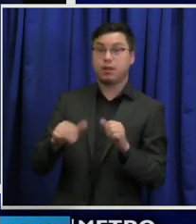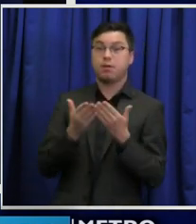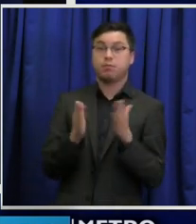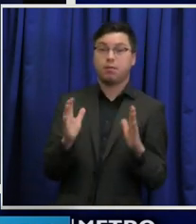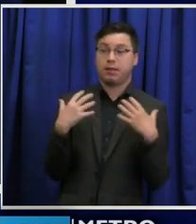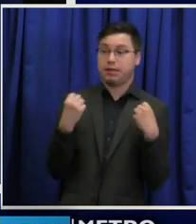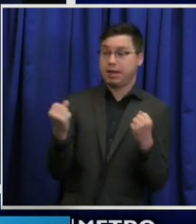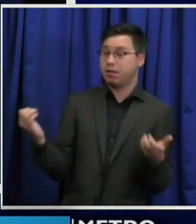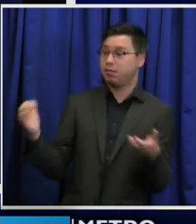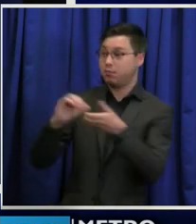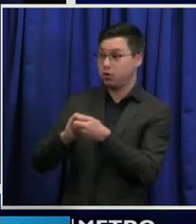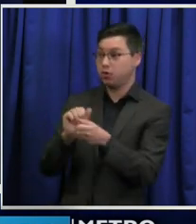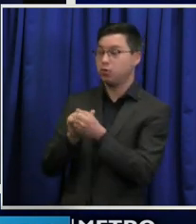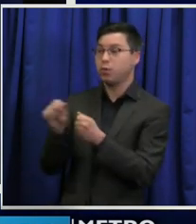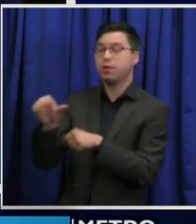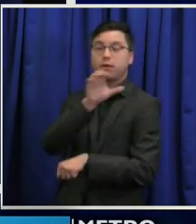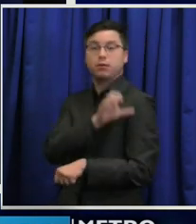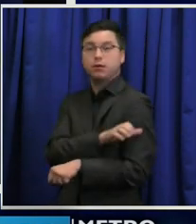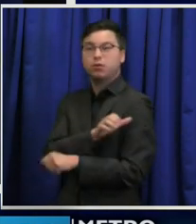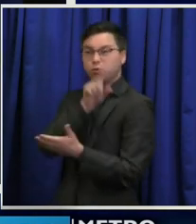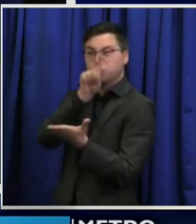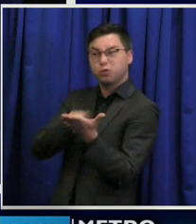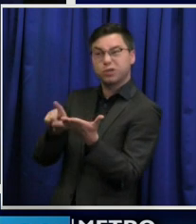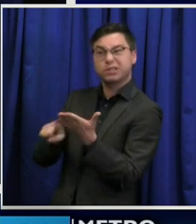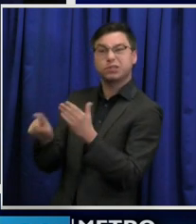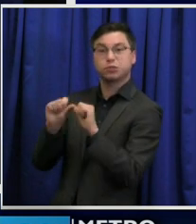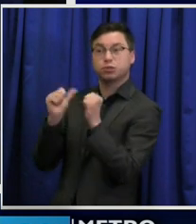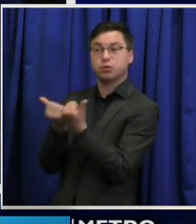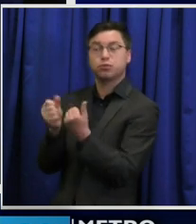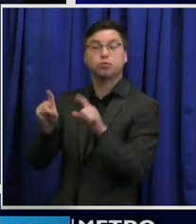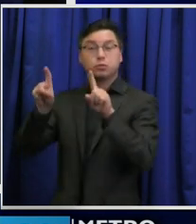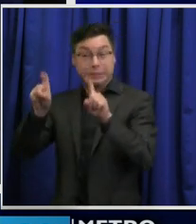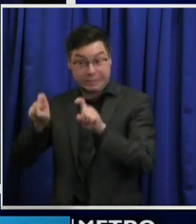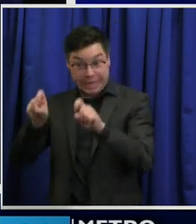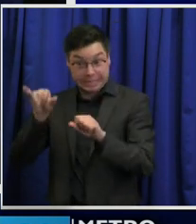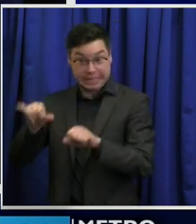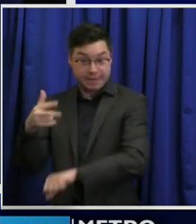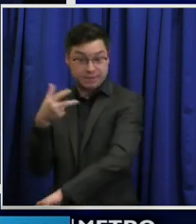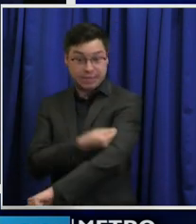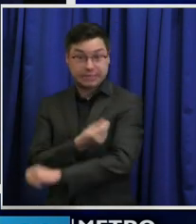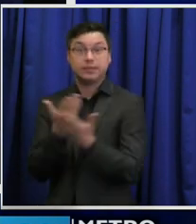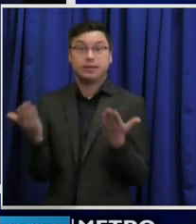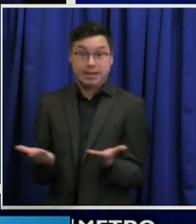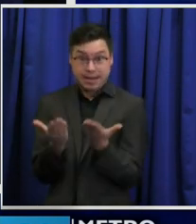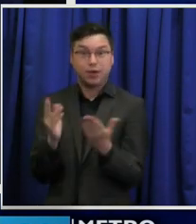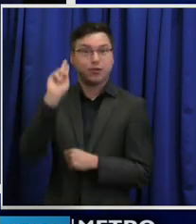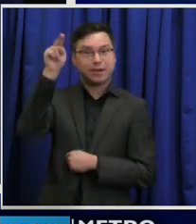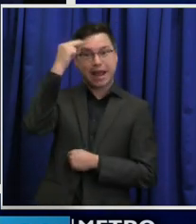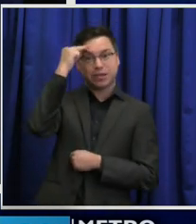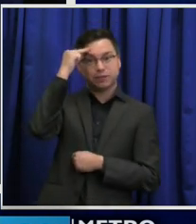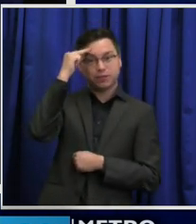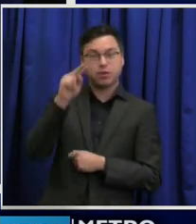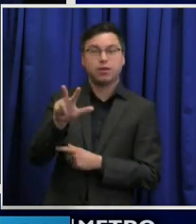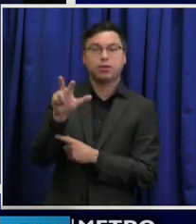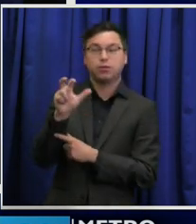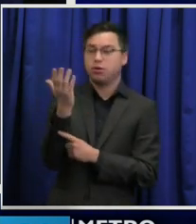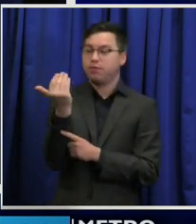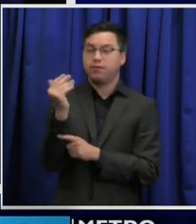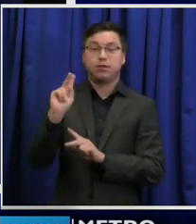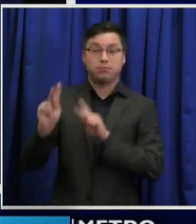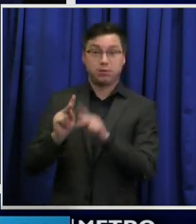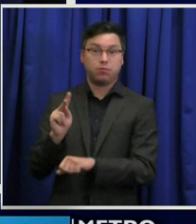clinical research associates to test the Pfizer vaccine right here in Nashville. 315